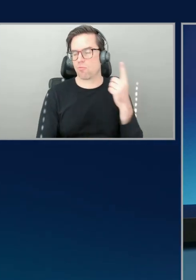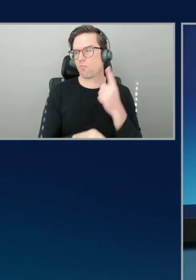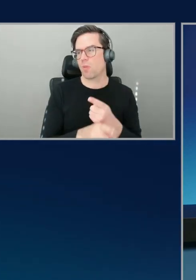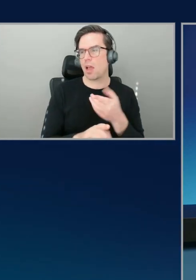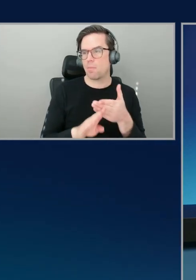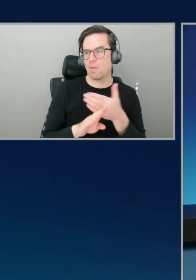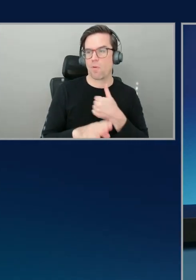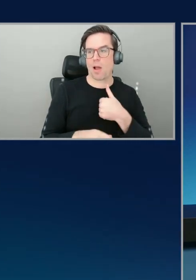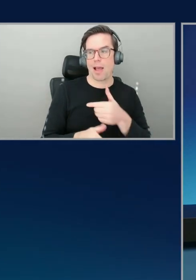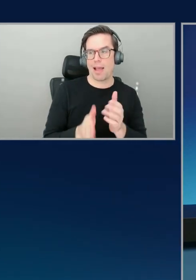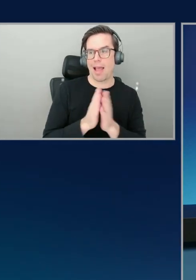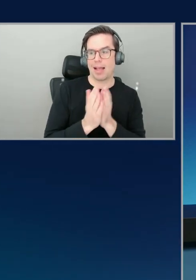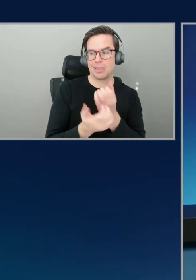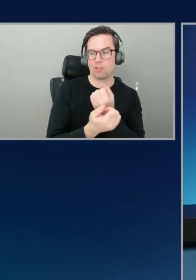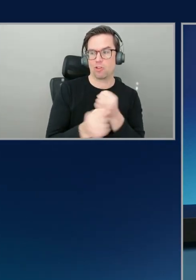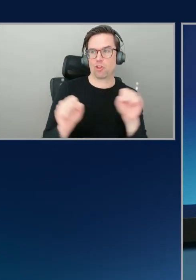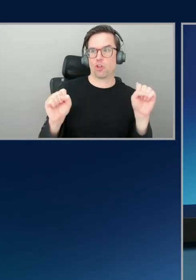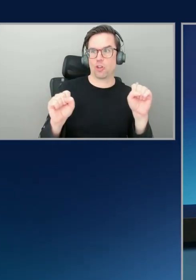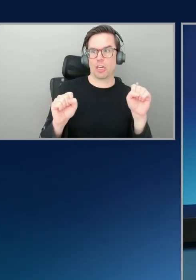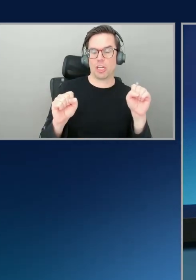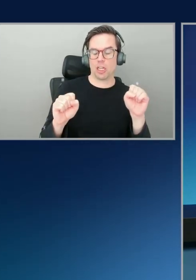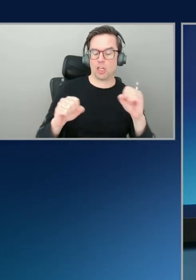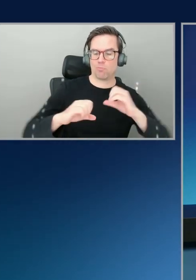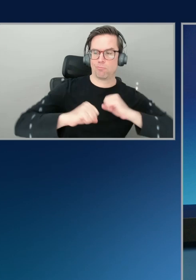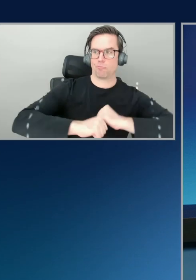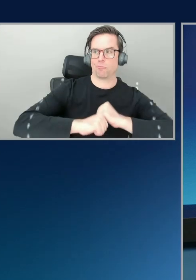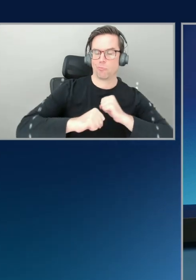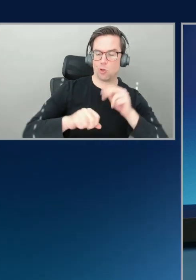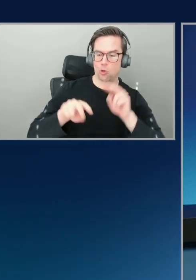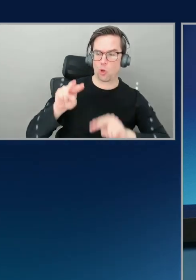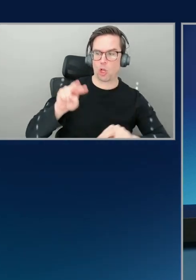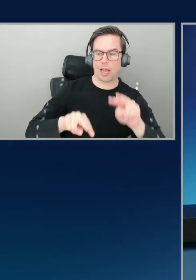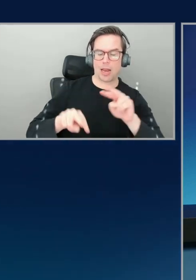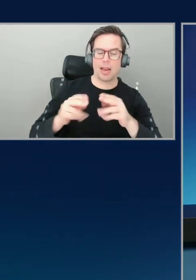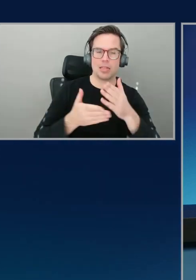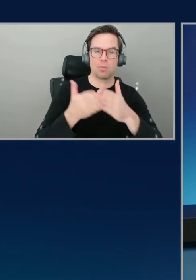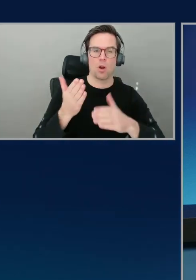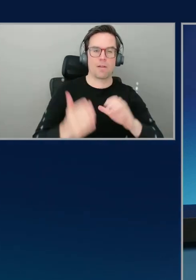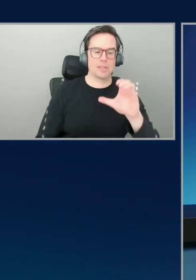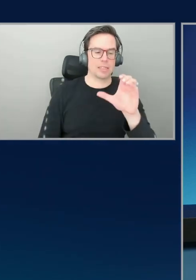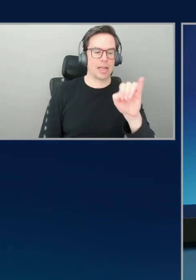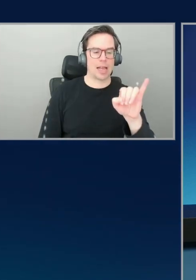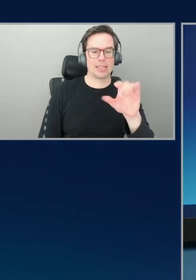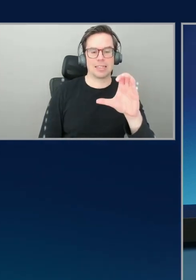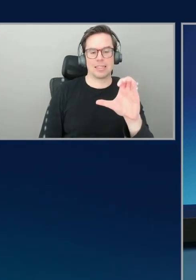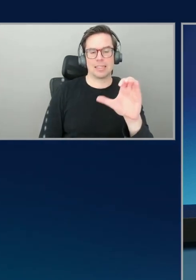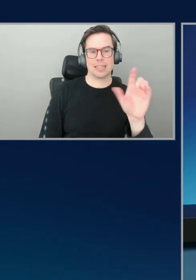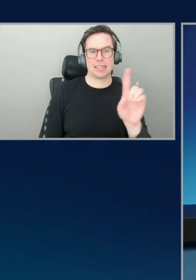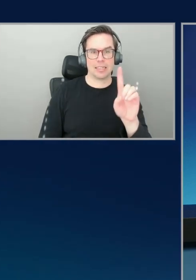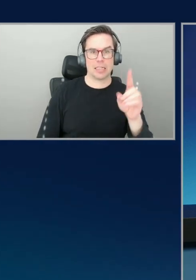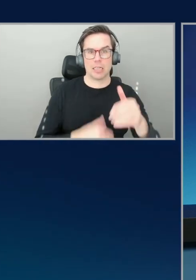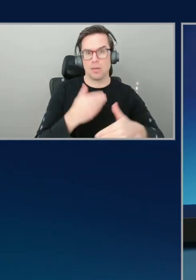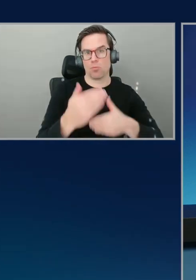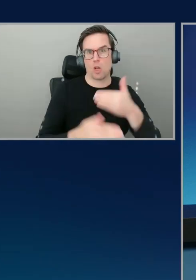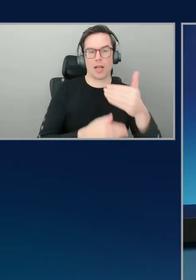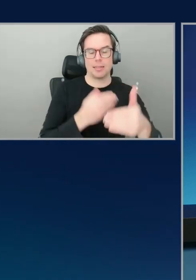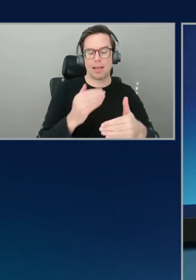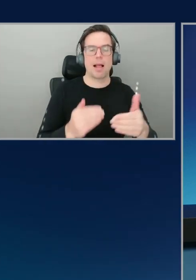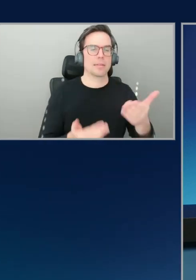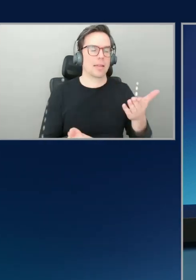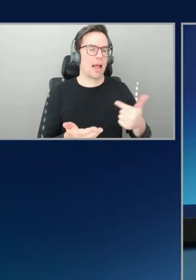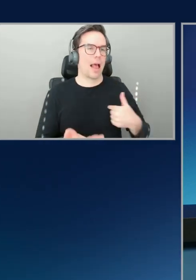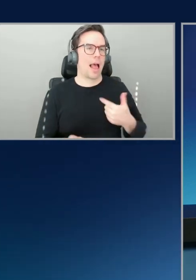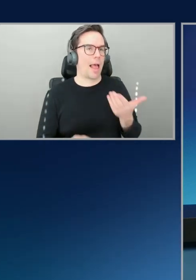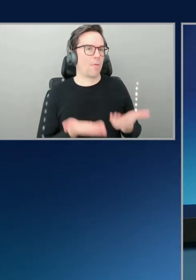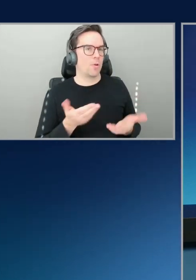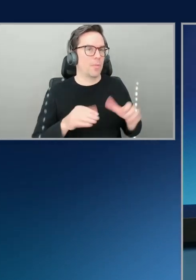check-in as probably part of a CICD process. Right. When you're doing your build. Um, Ryan's going to join later to talk a little bit about integrations with GitLab and what that